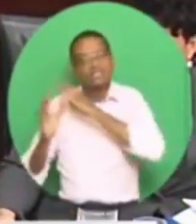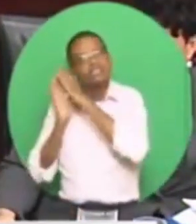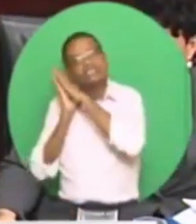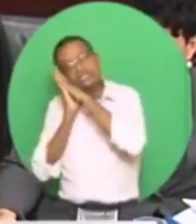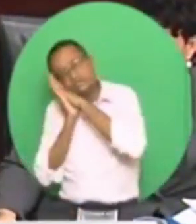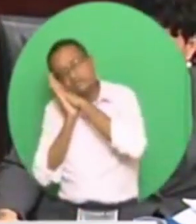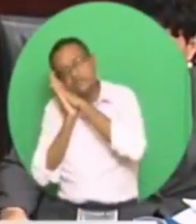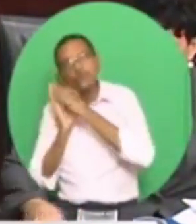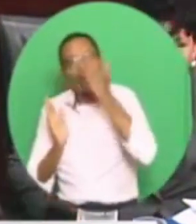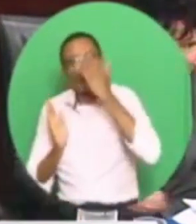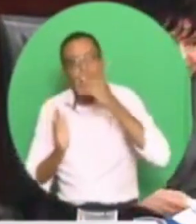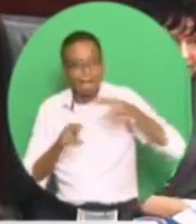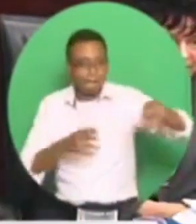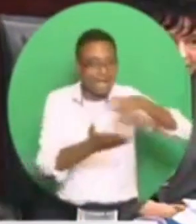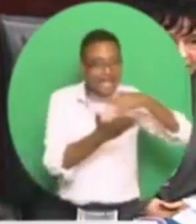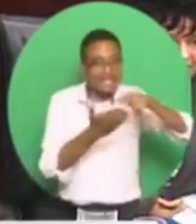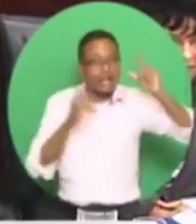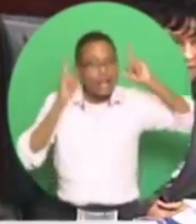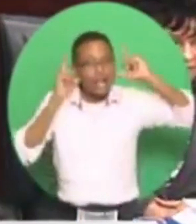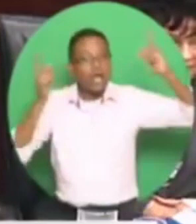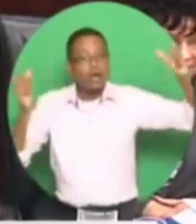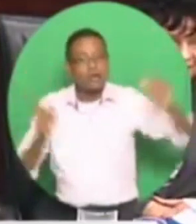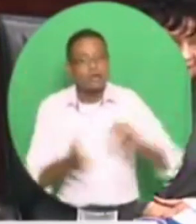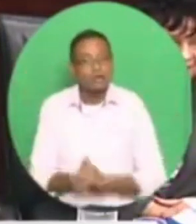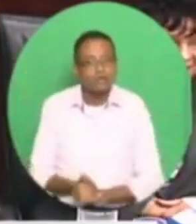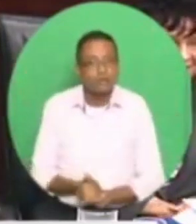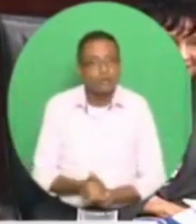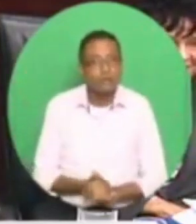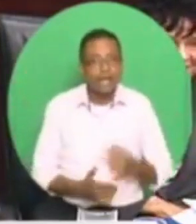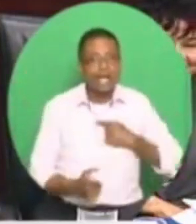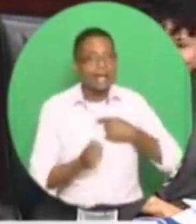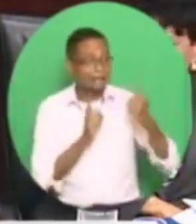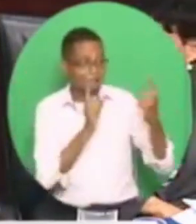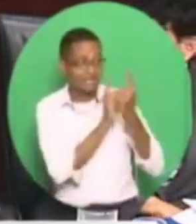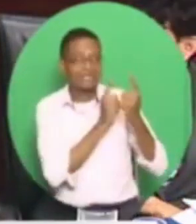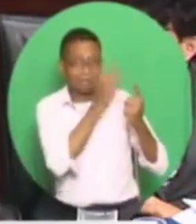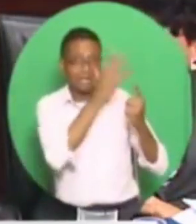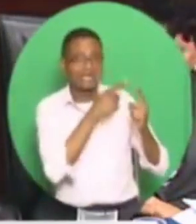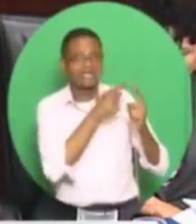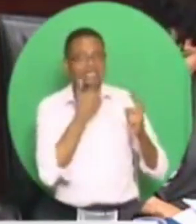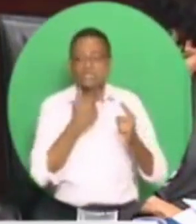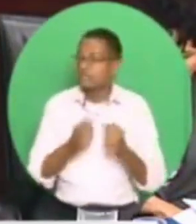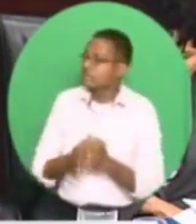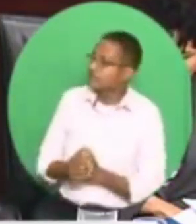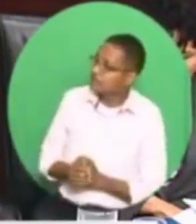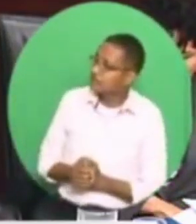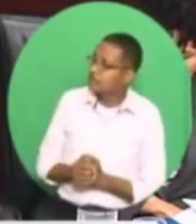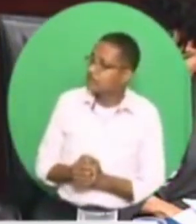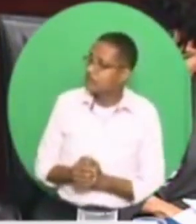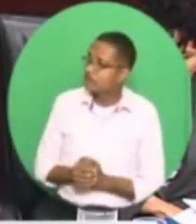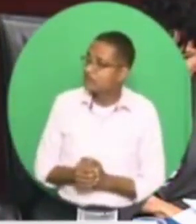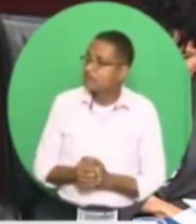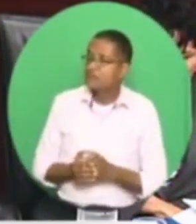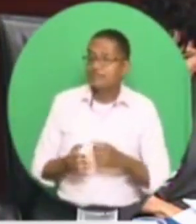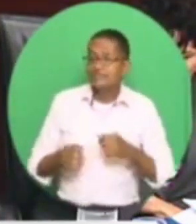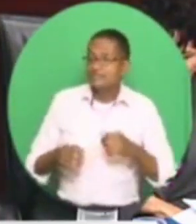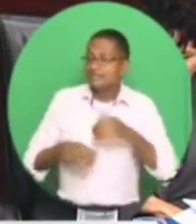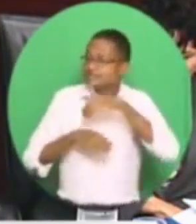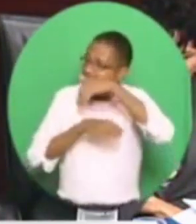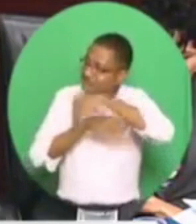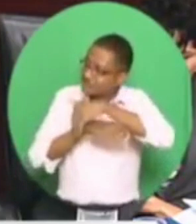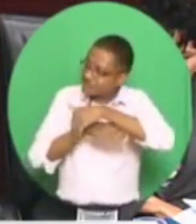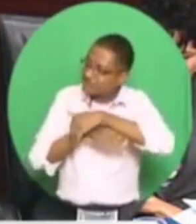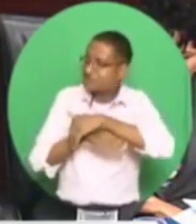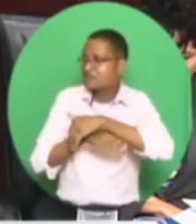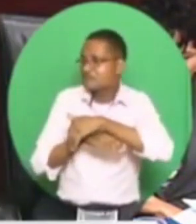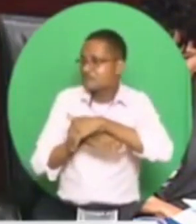irate gentleman on the weekend and he told me this is the only thing he want me to say is that elderly people in the night when the weekend come. You know a long time you say